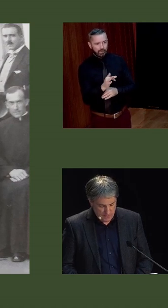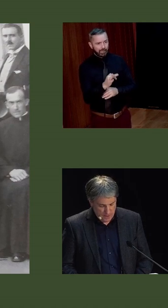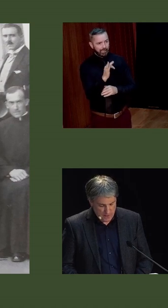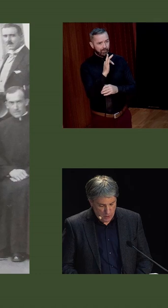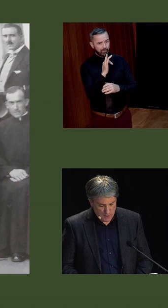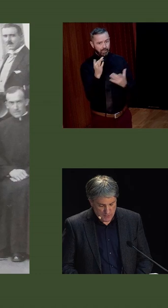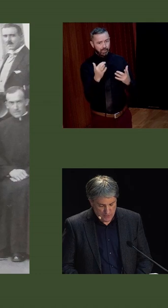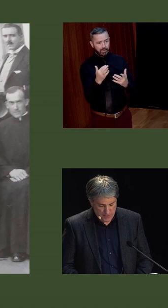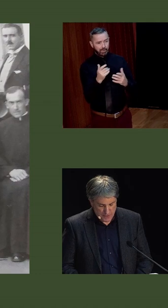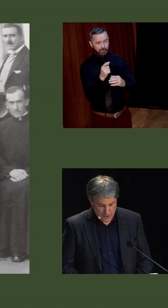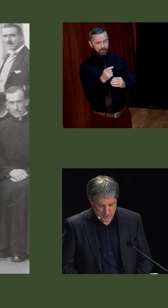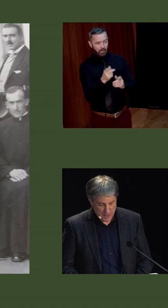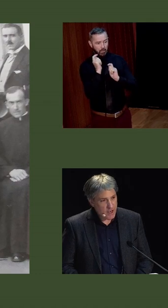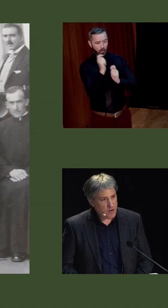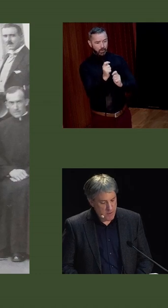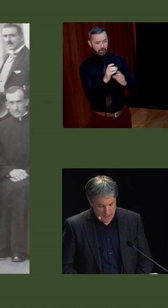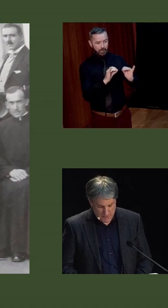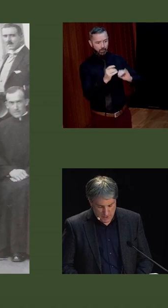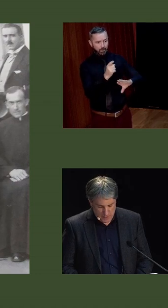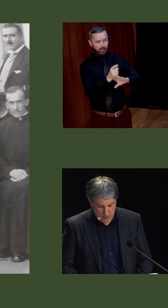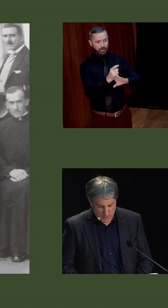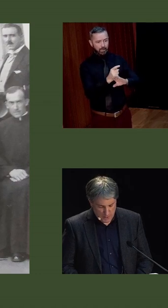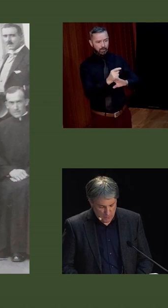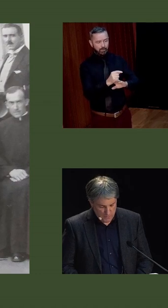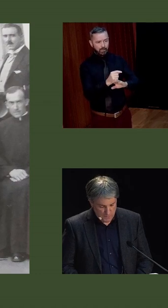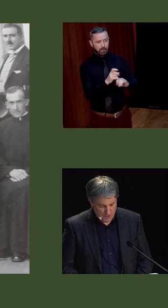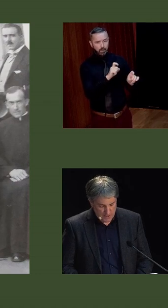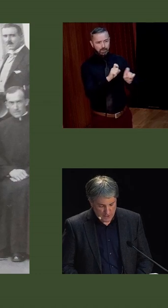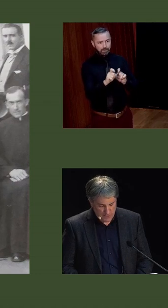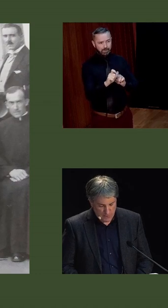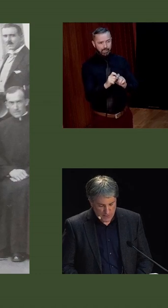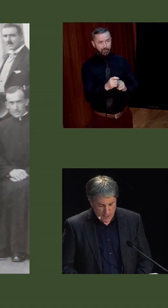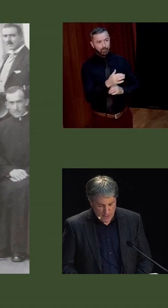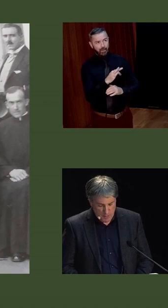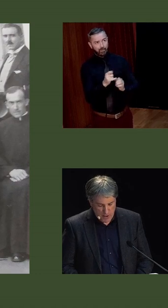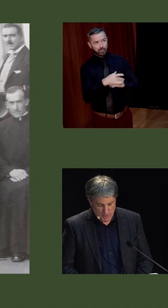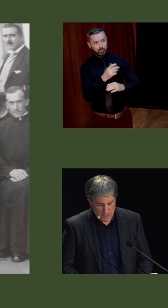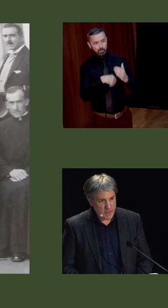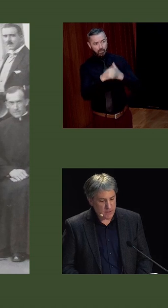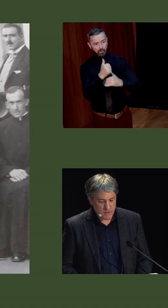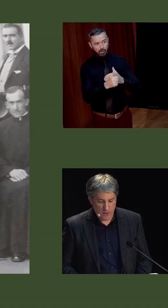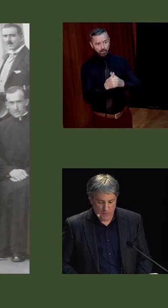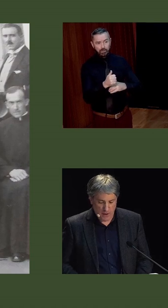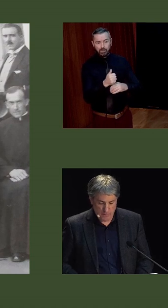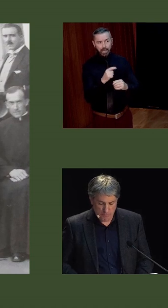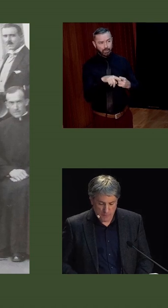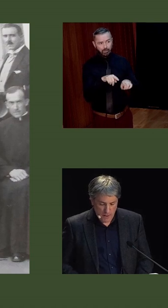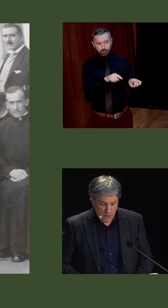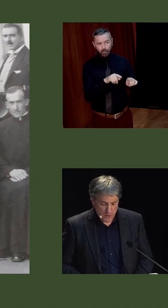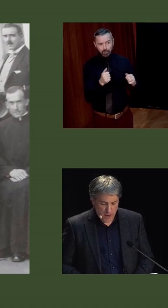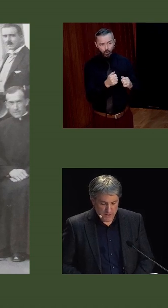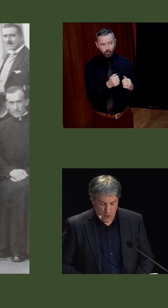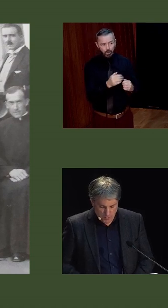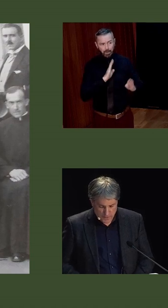interpreters of God's law were to betray their trust and remain as dumb dogs when the wolves were threatening the sheepfold, they were bound to make clear the law of God.